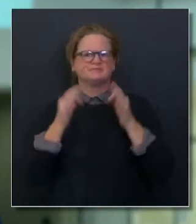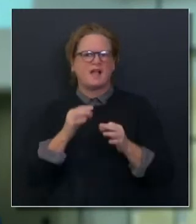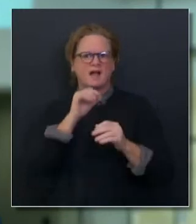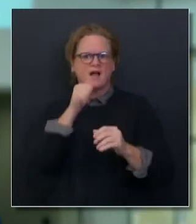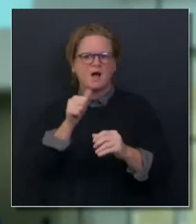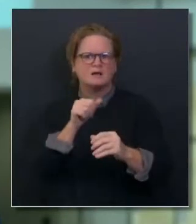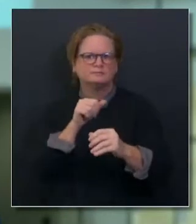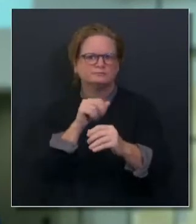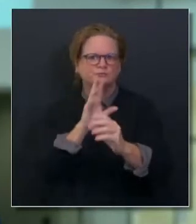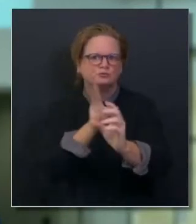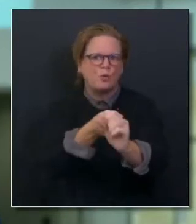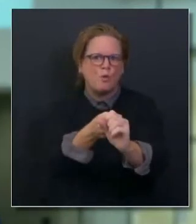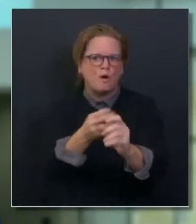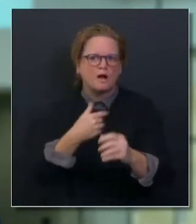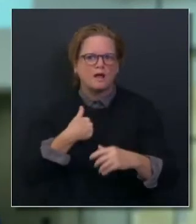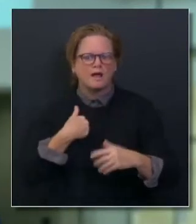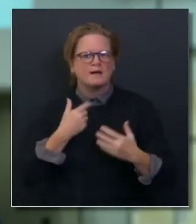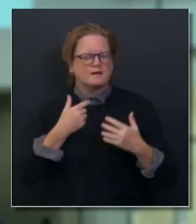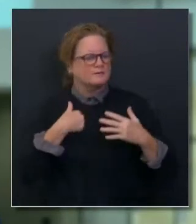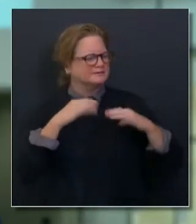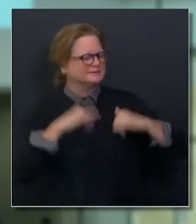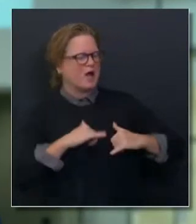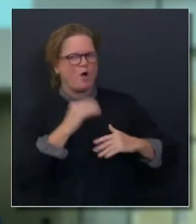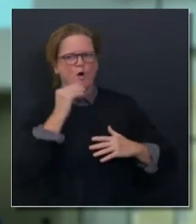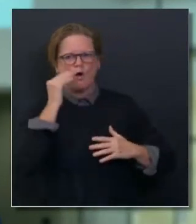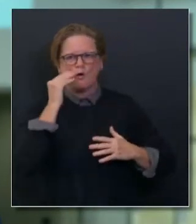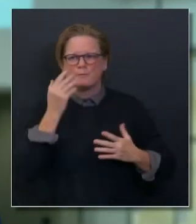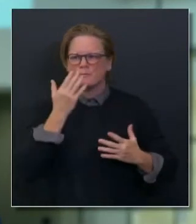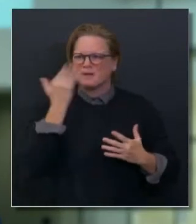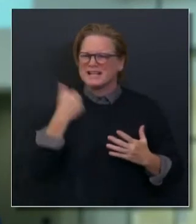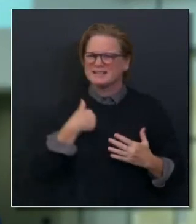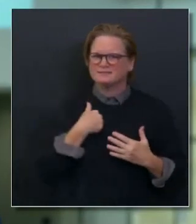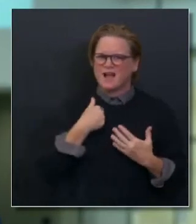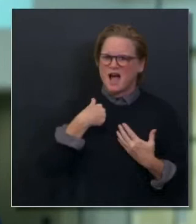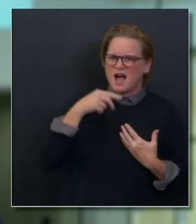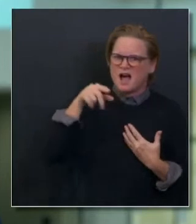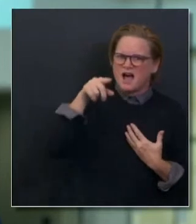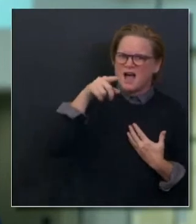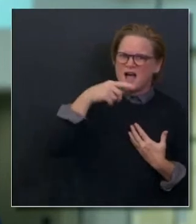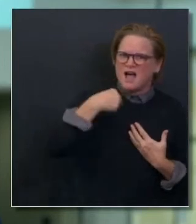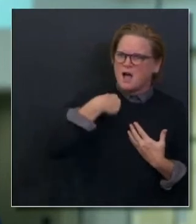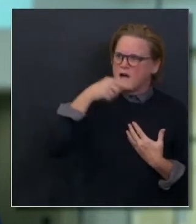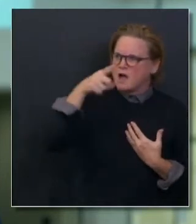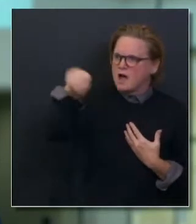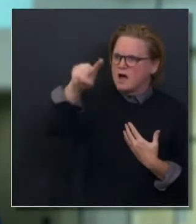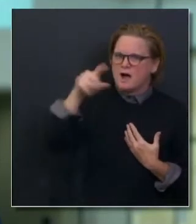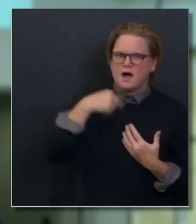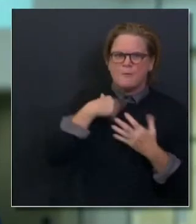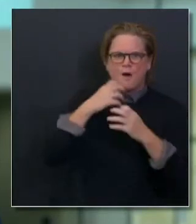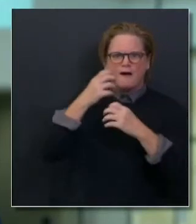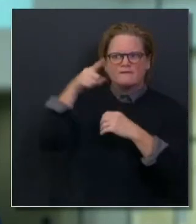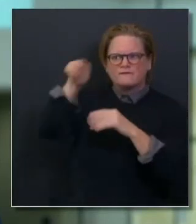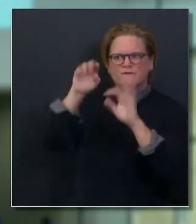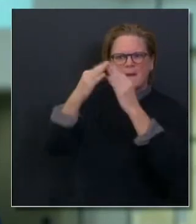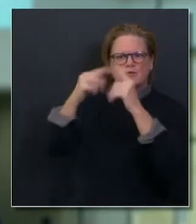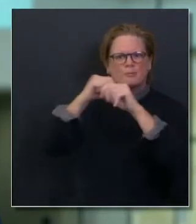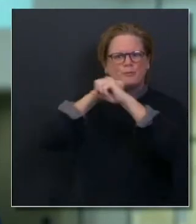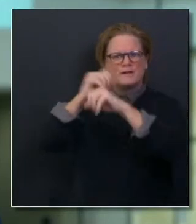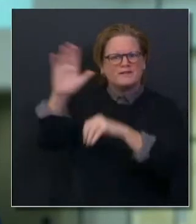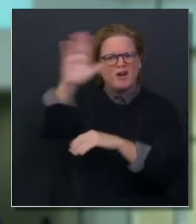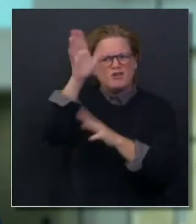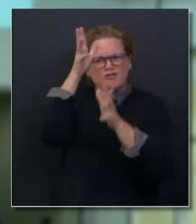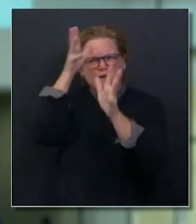protect their grandma, their other family members, and we each have that decision. So, yeah, 45 to 60 days, we